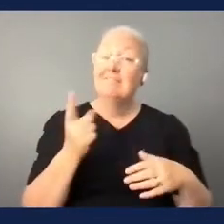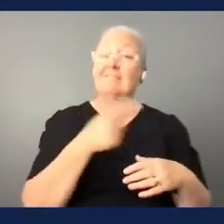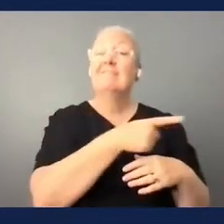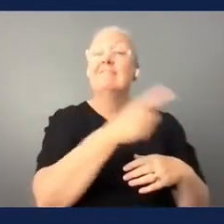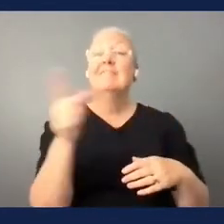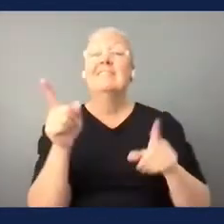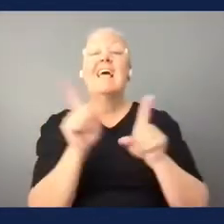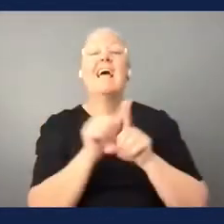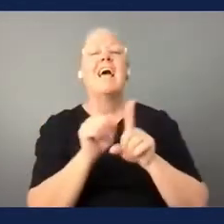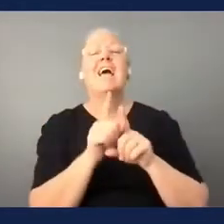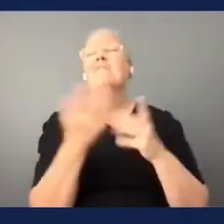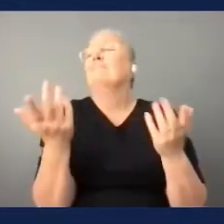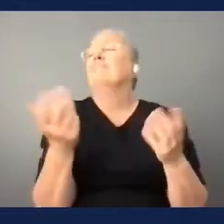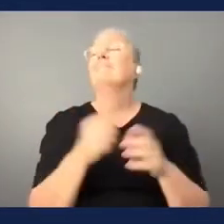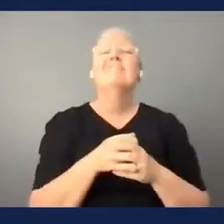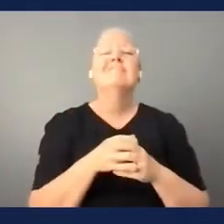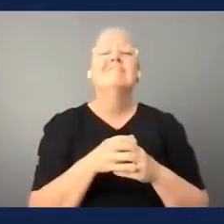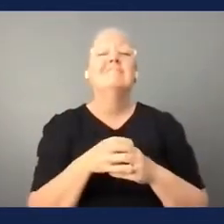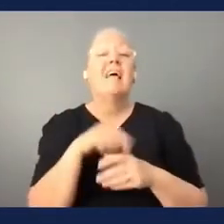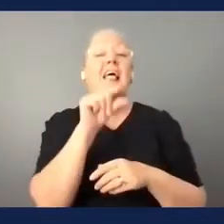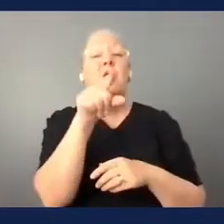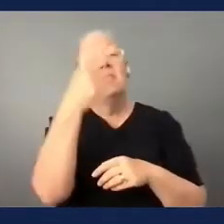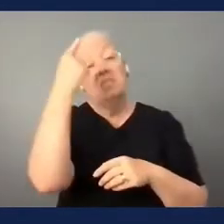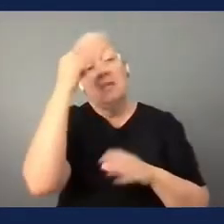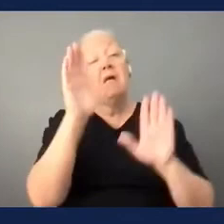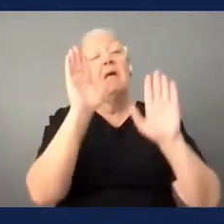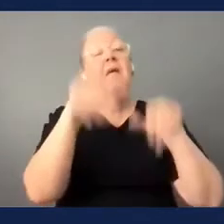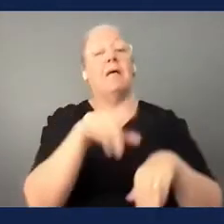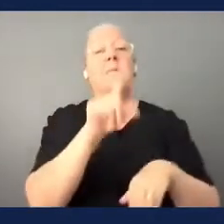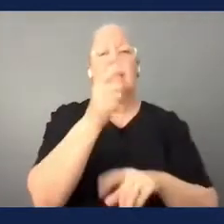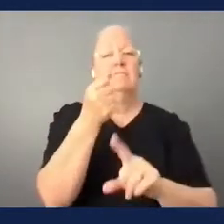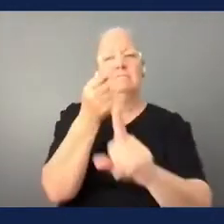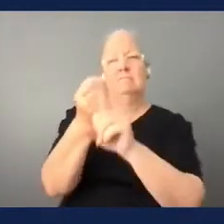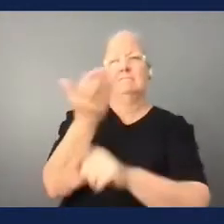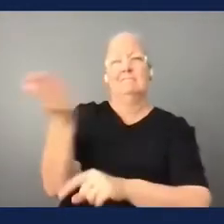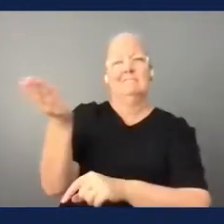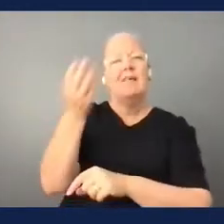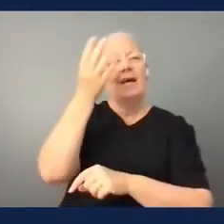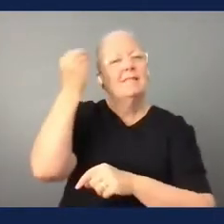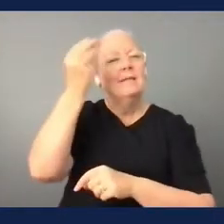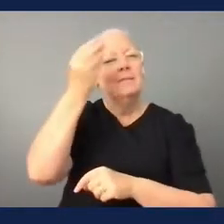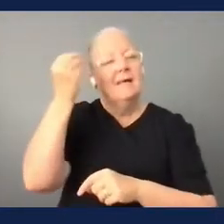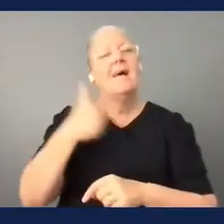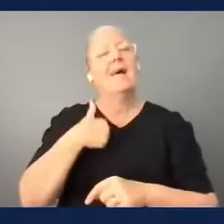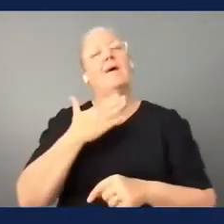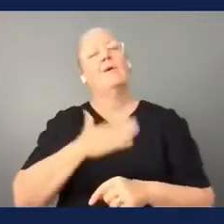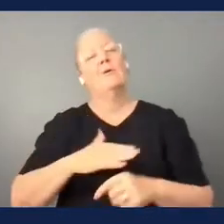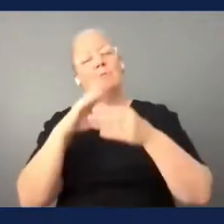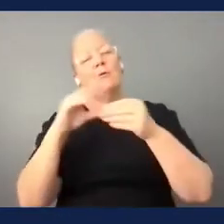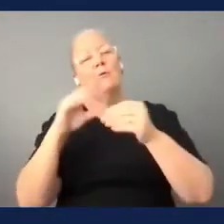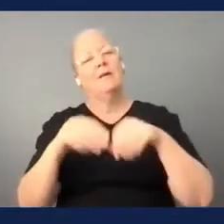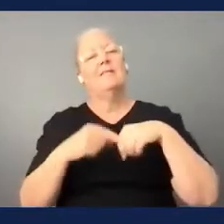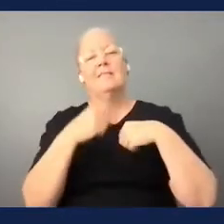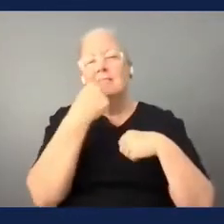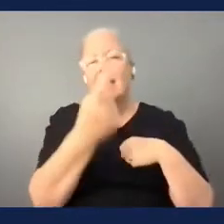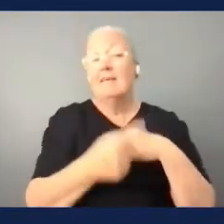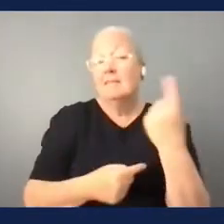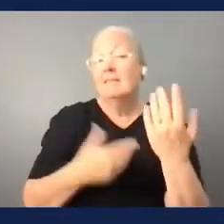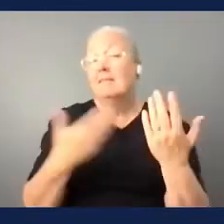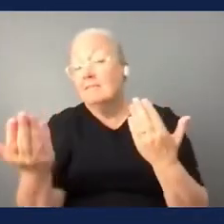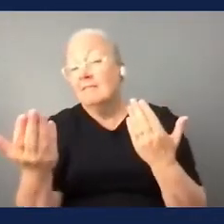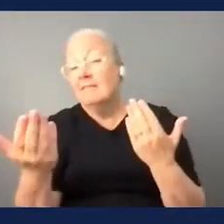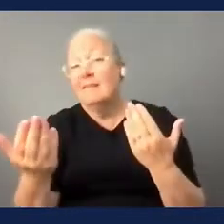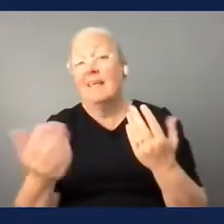that make a difference to a person's life so i just said i'd add those two stories in that are quite amazing so shelburne have run a number of these now